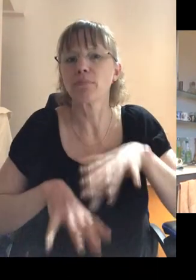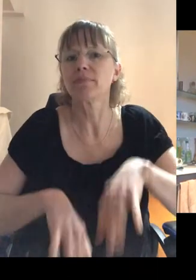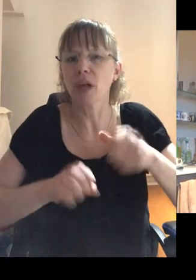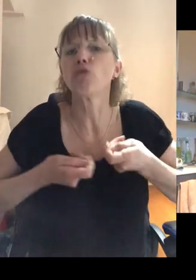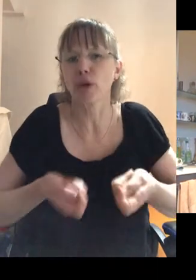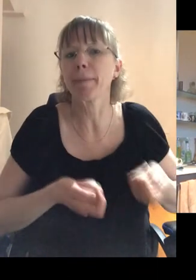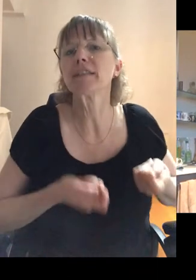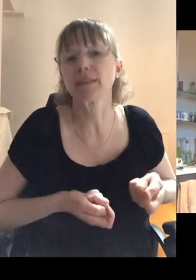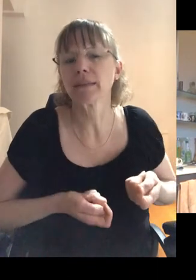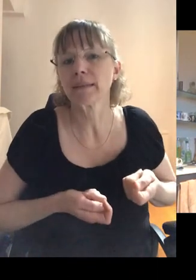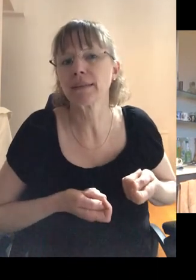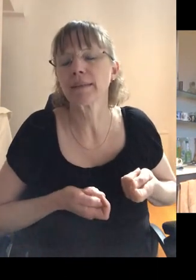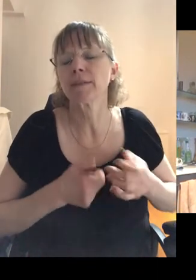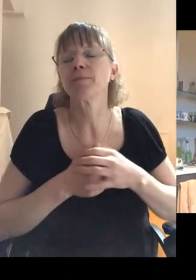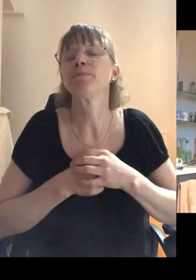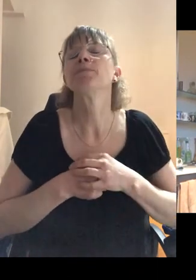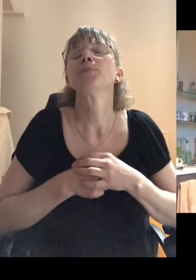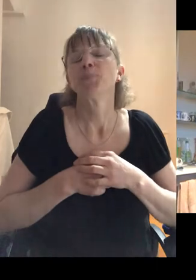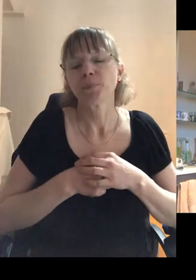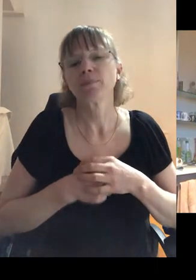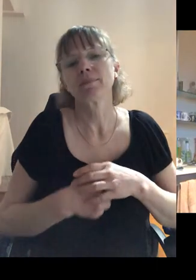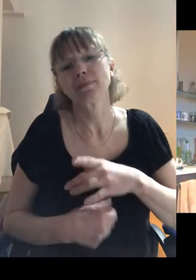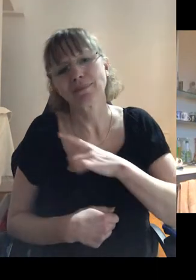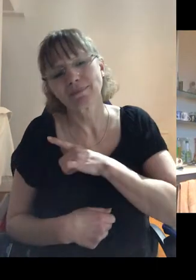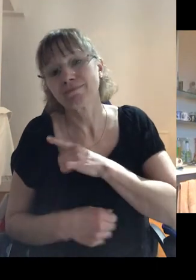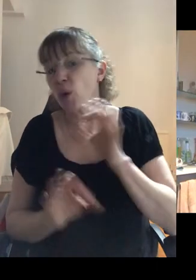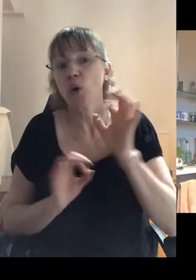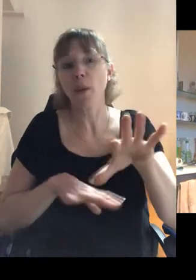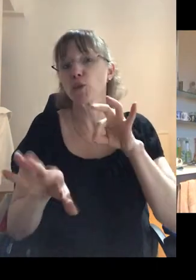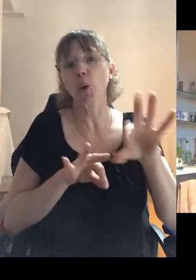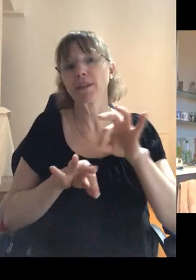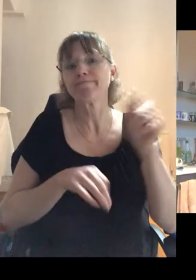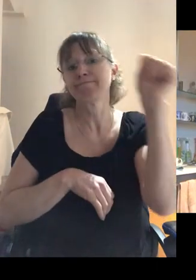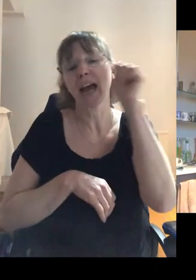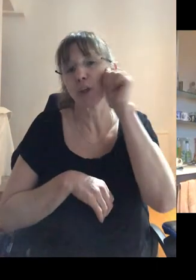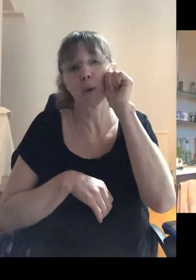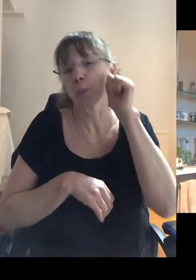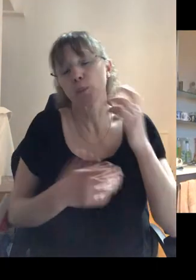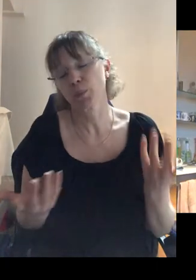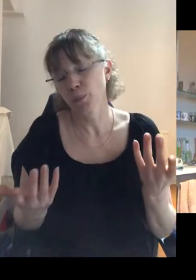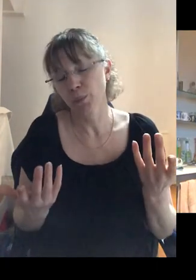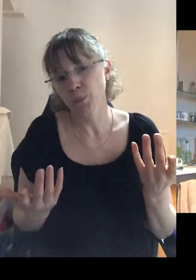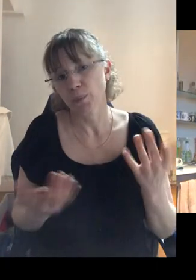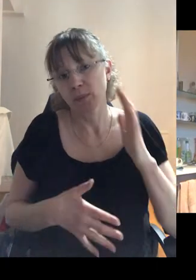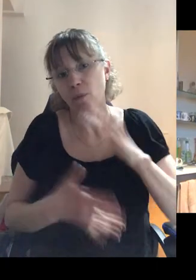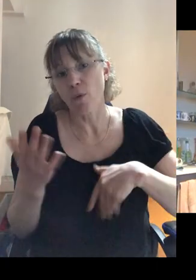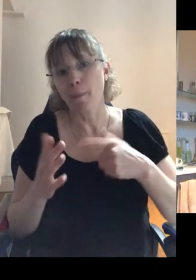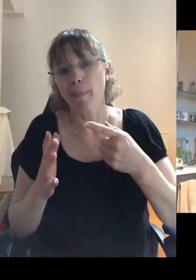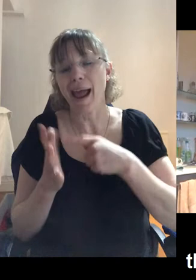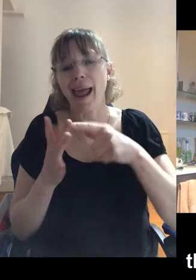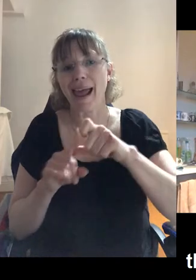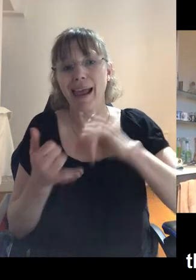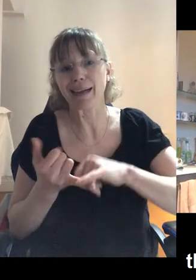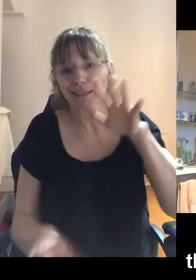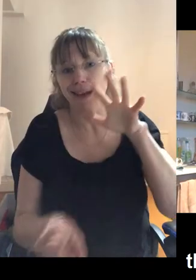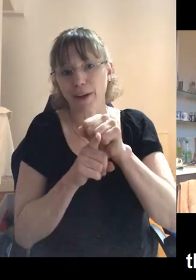treatment. Um, because there was, there was no other choice. I knew that where I was going, you know, from my AIDS diagnosis,